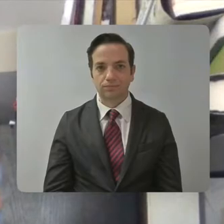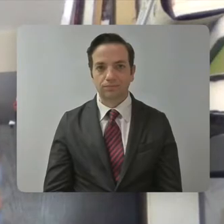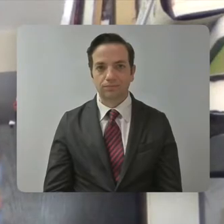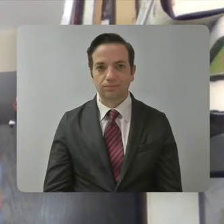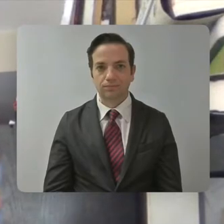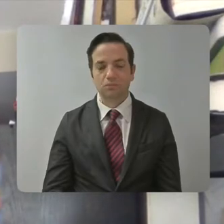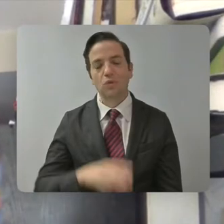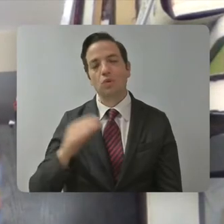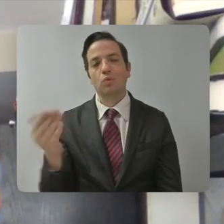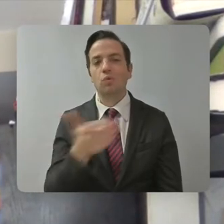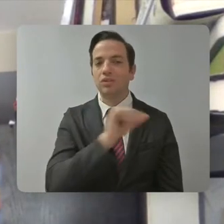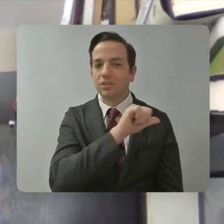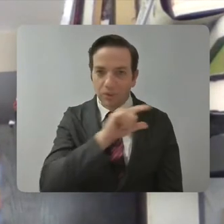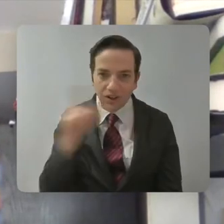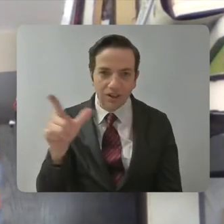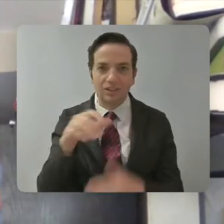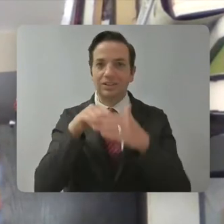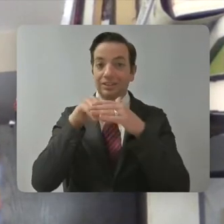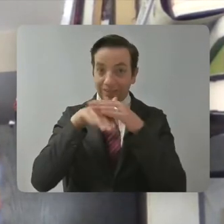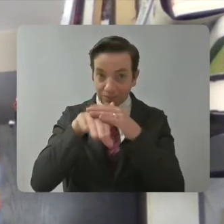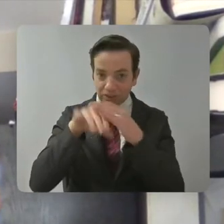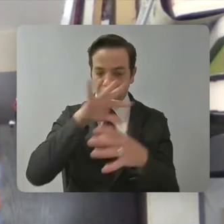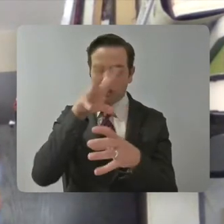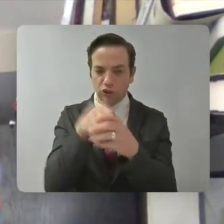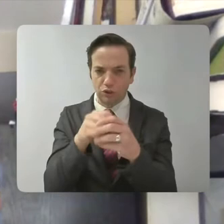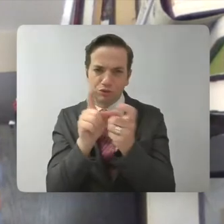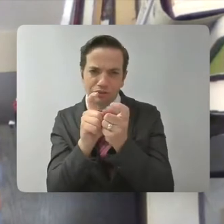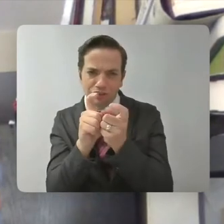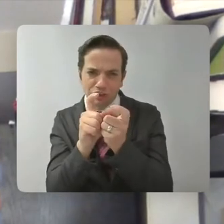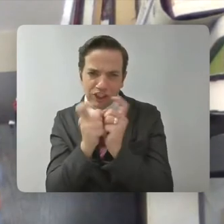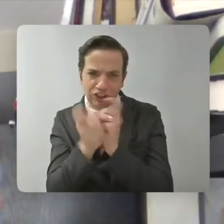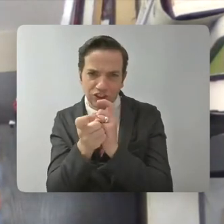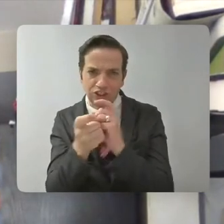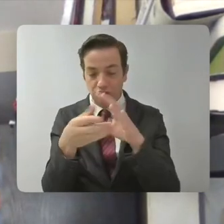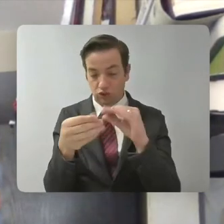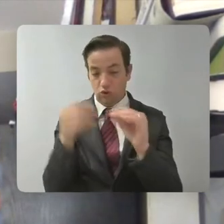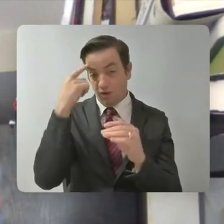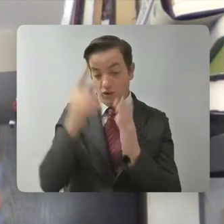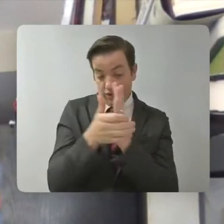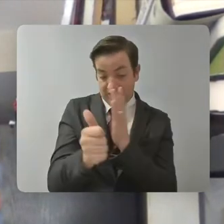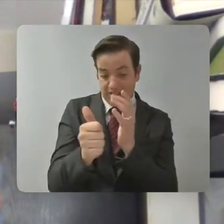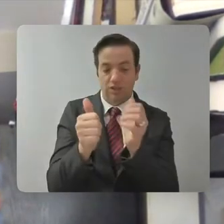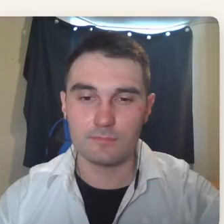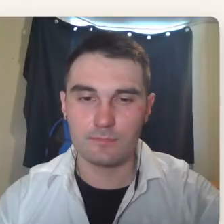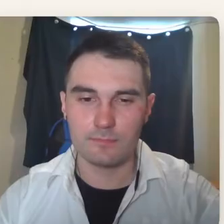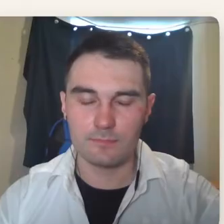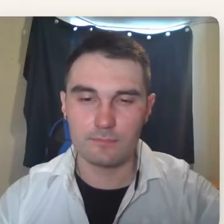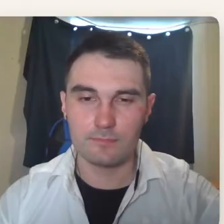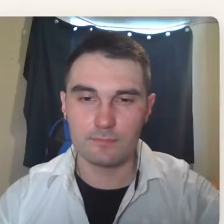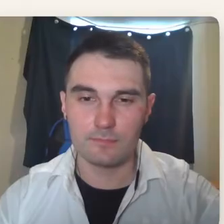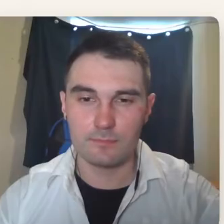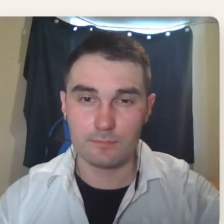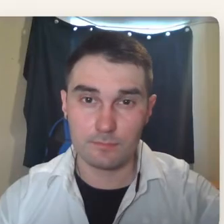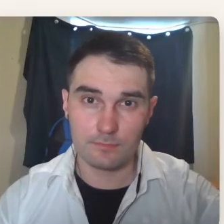All right, welcome everyone to Accessibility and Inclusivity, Changing the Narrative for Talent with Disabilities. This panel brings